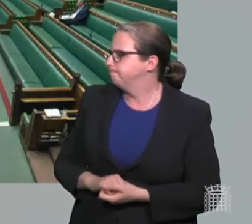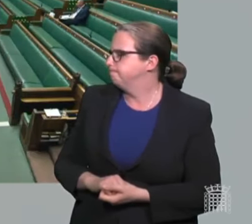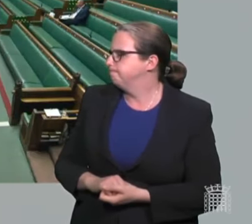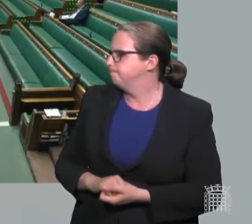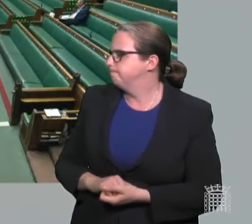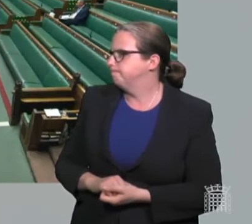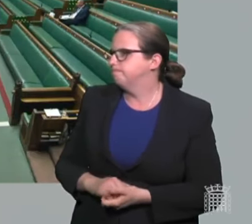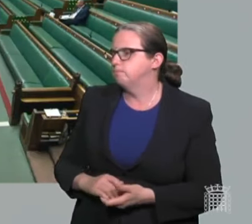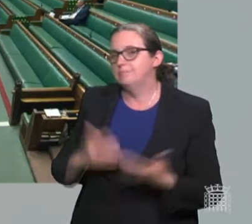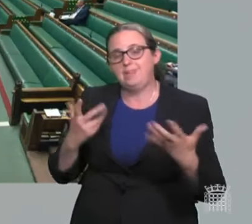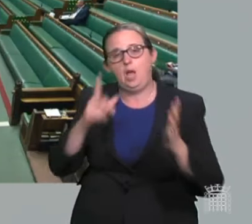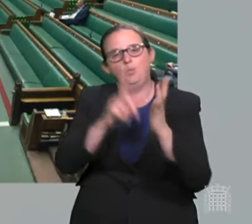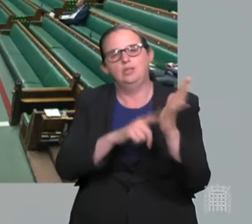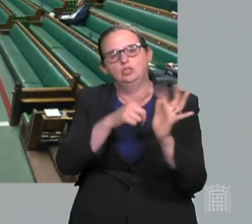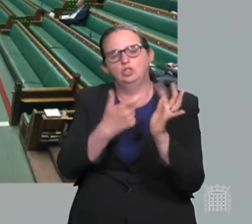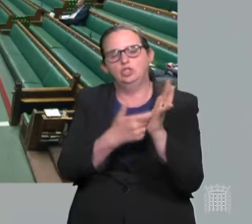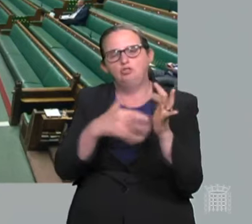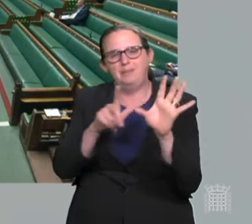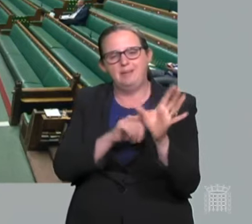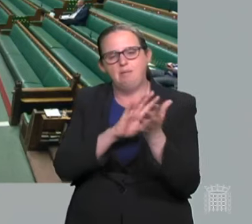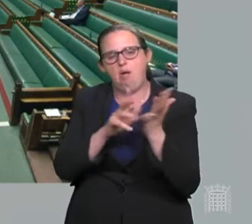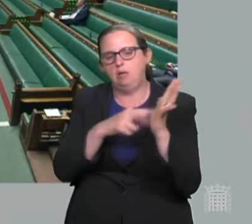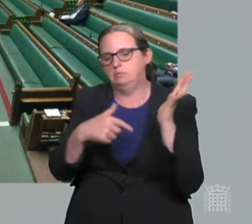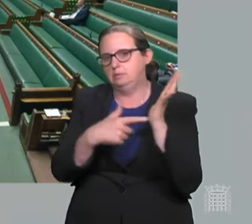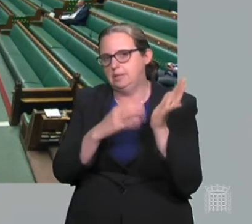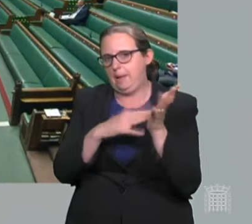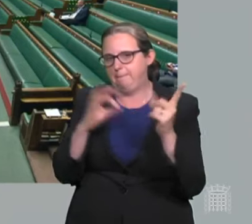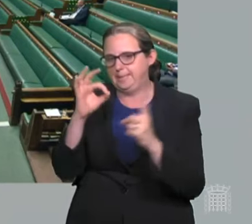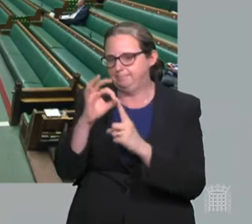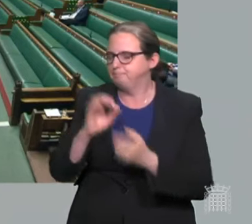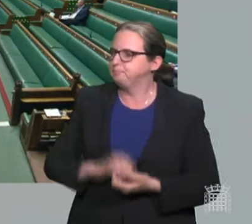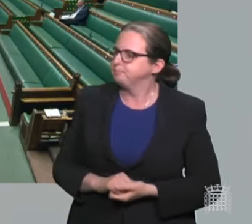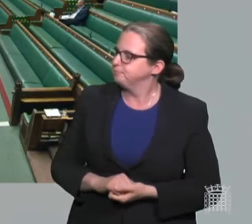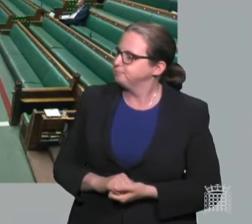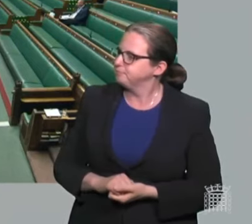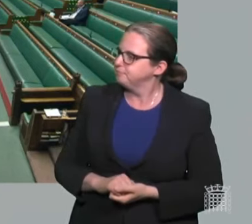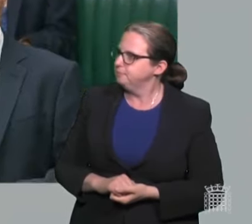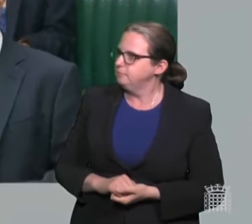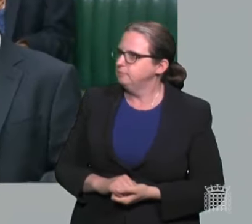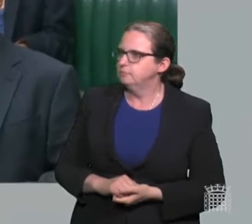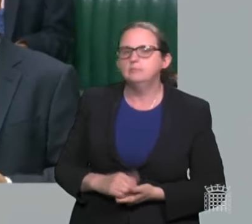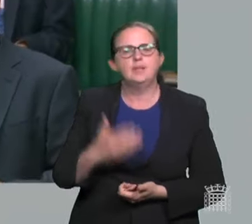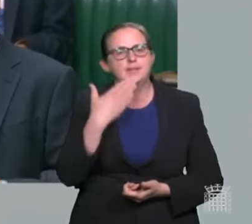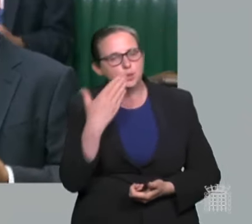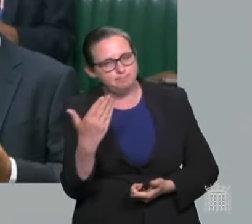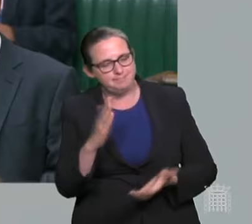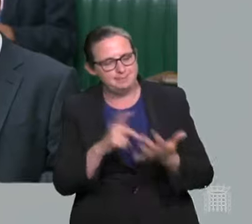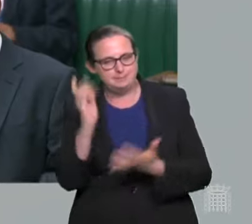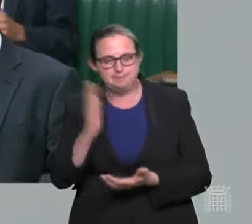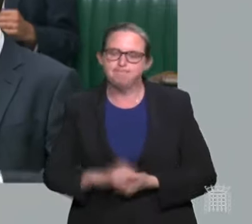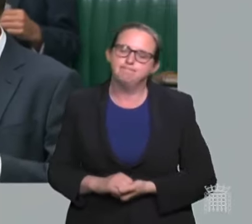Speaker. I support the approach the Secretary of State is taking for the simple reason that two doses of the vaccine work against the Delta